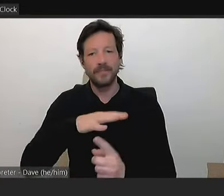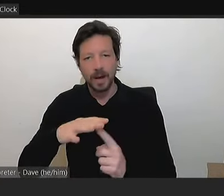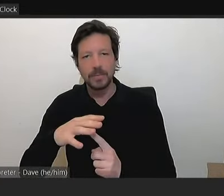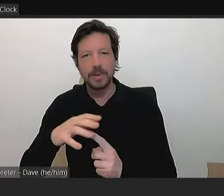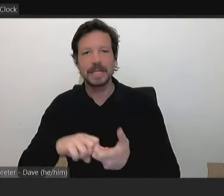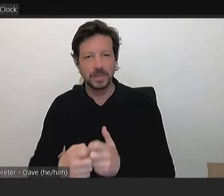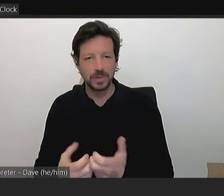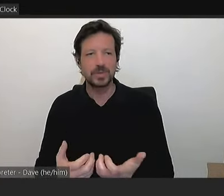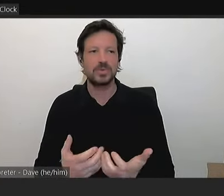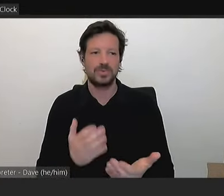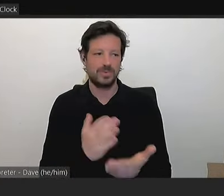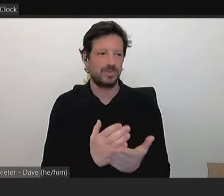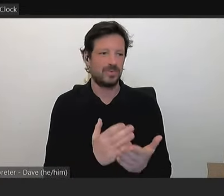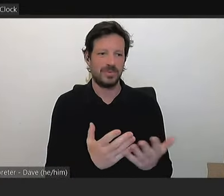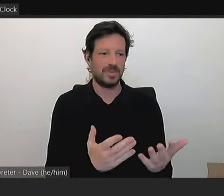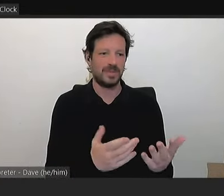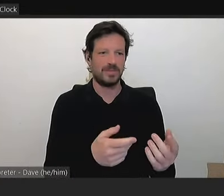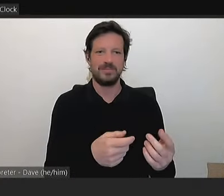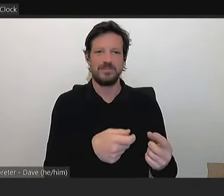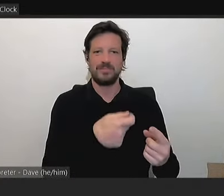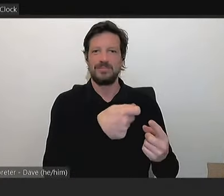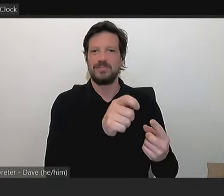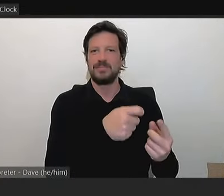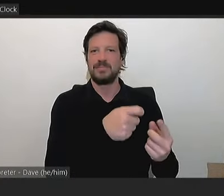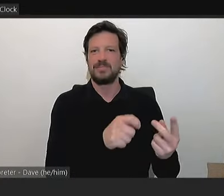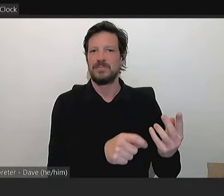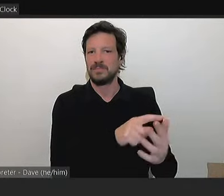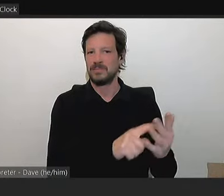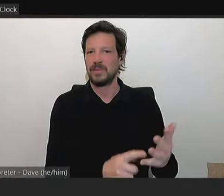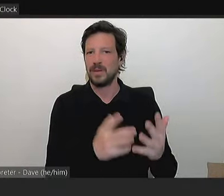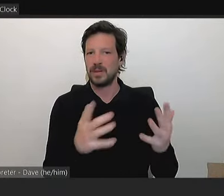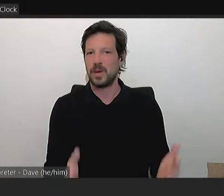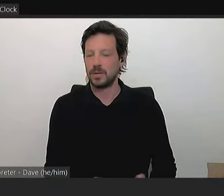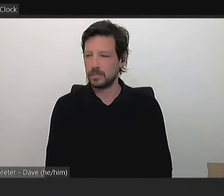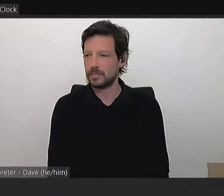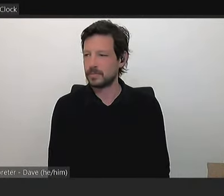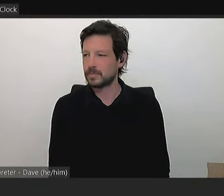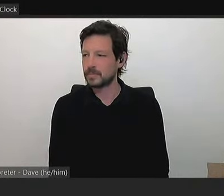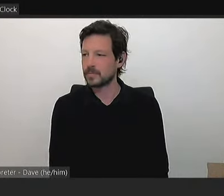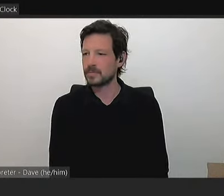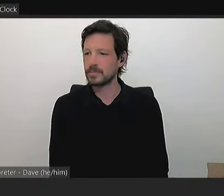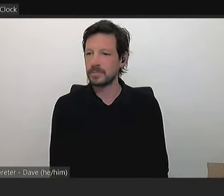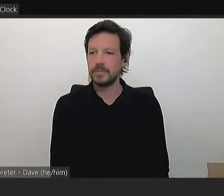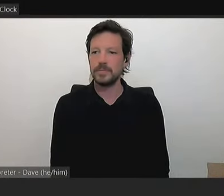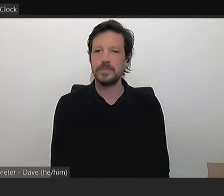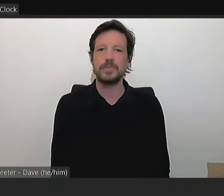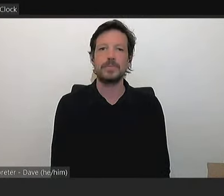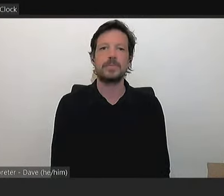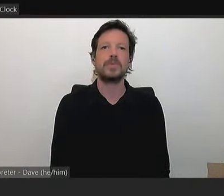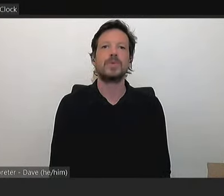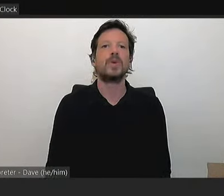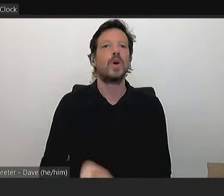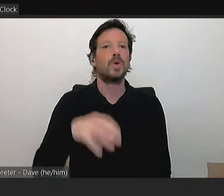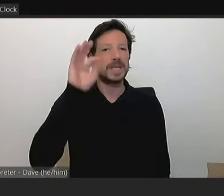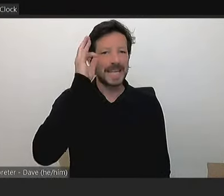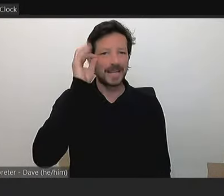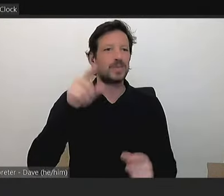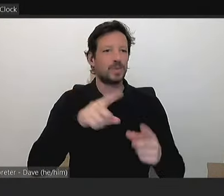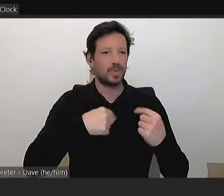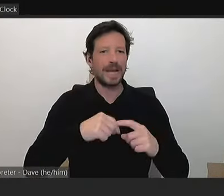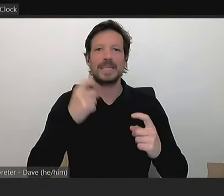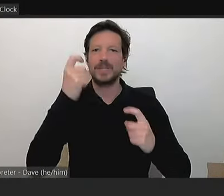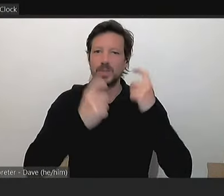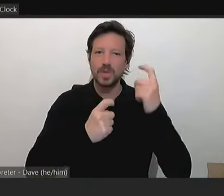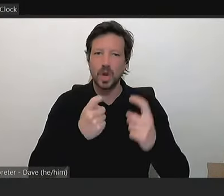boxes. And as a councillor that's been concerned about those issues, we're not proceeding